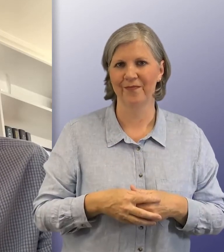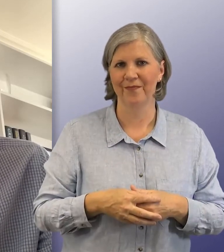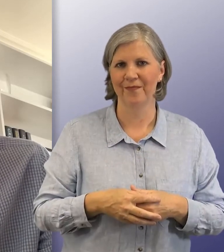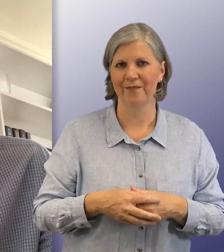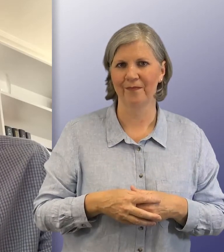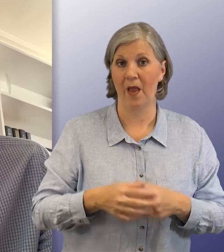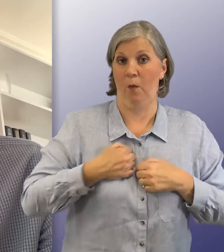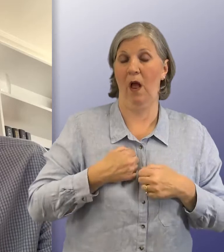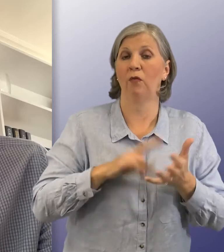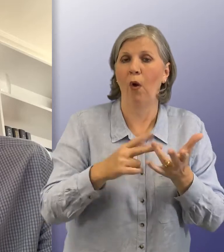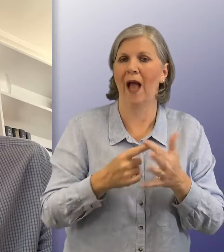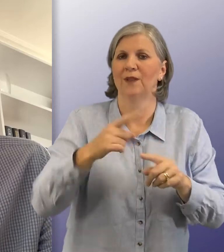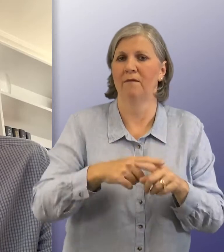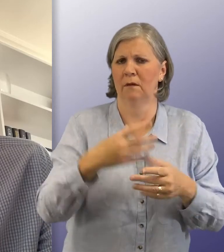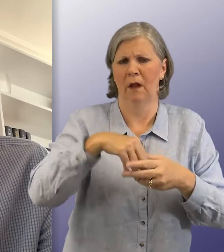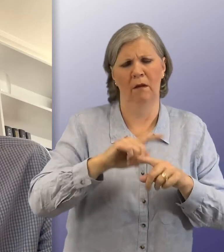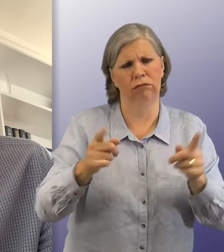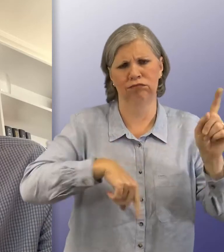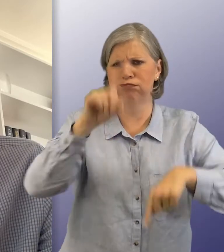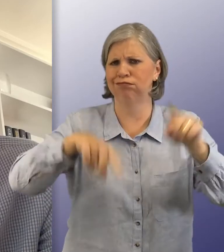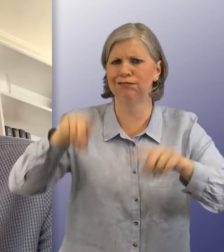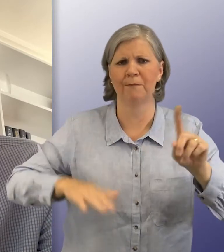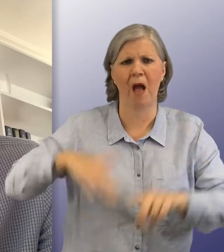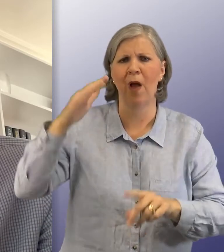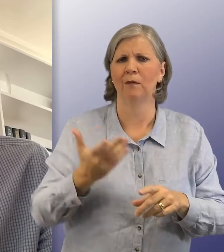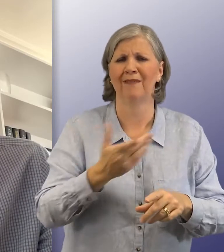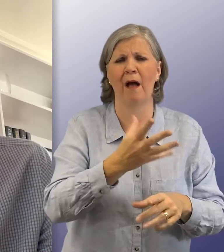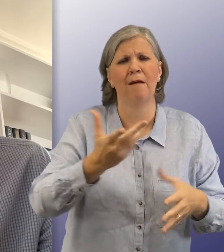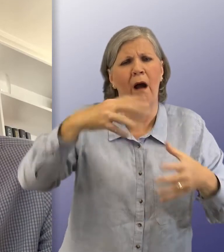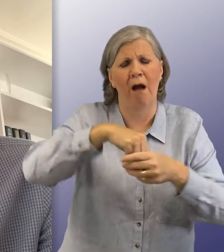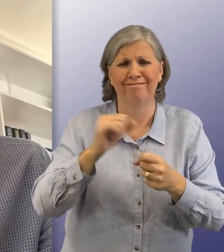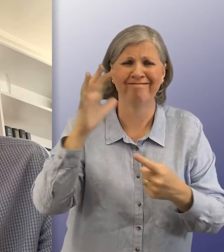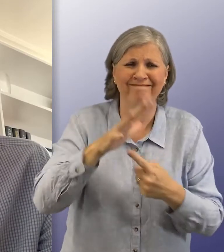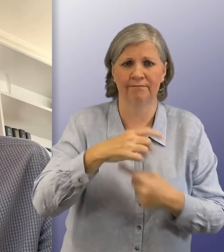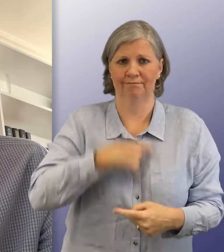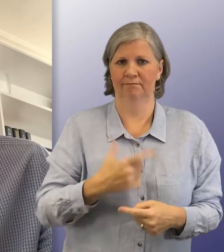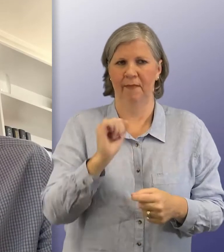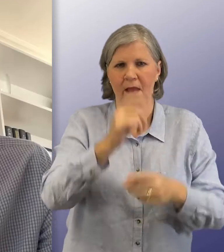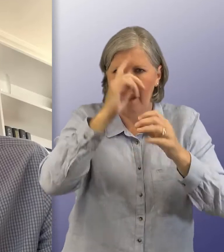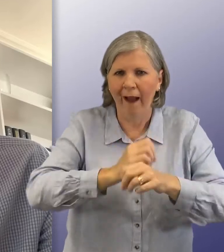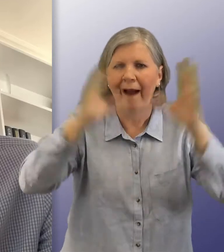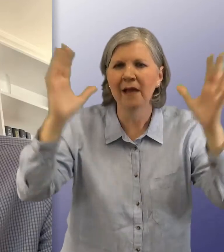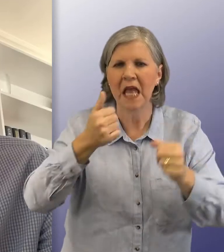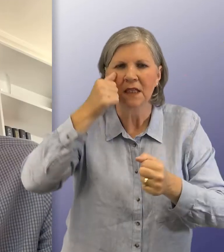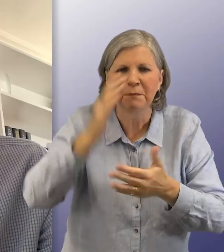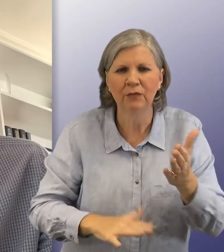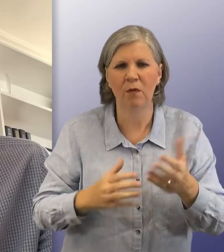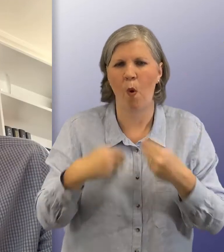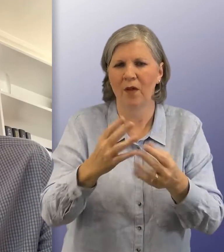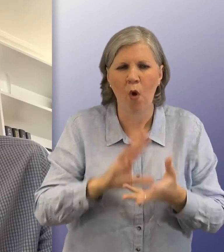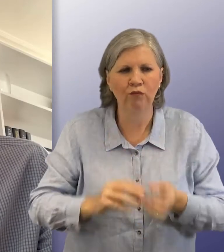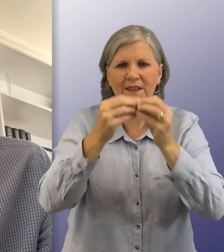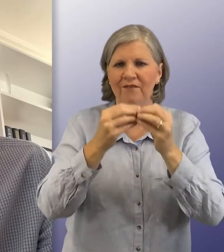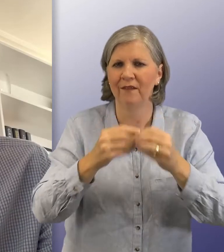Our non-executives come from a wide variety of backgrounds. They play a hugely important role by using their insight and